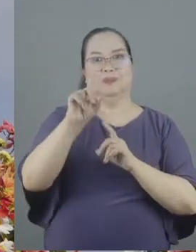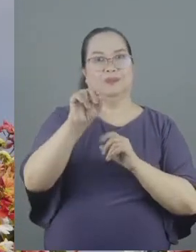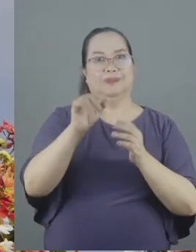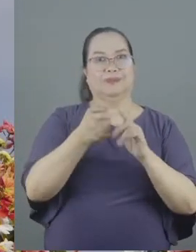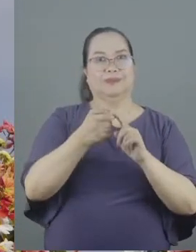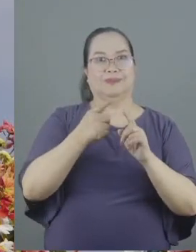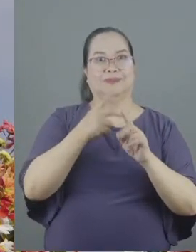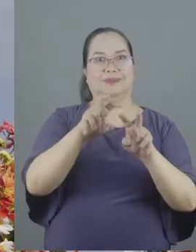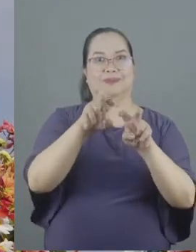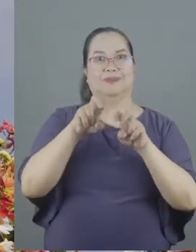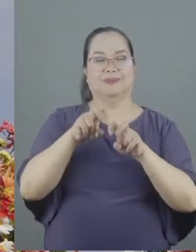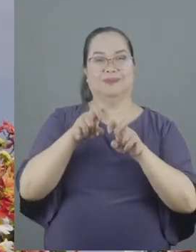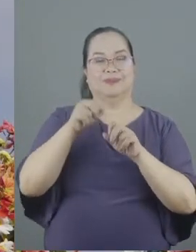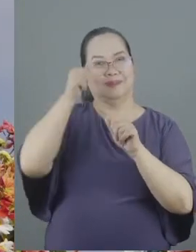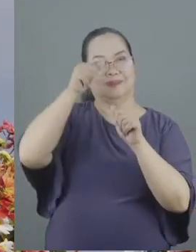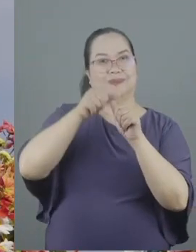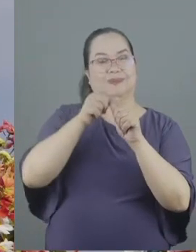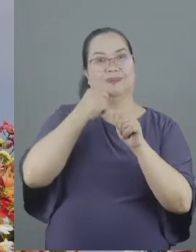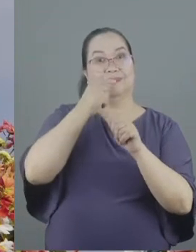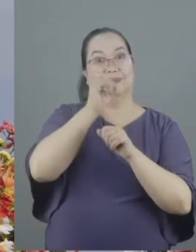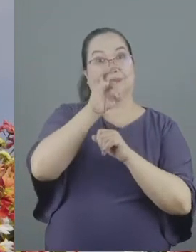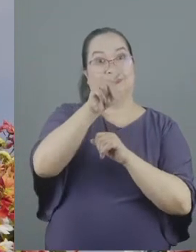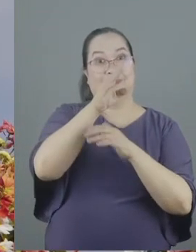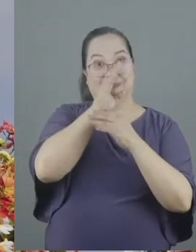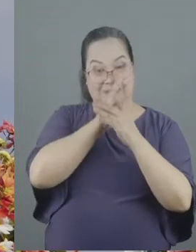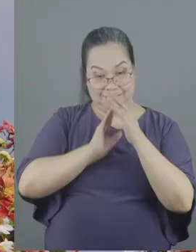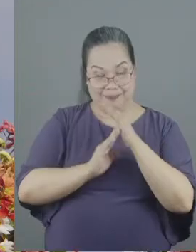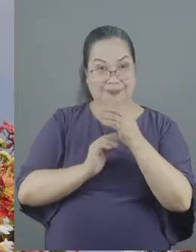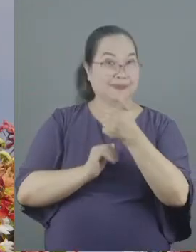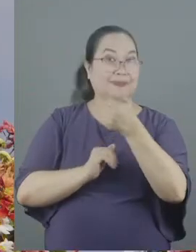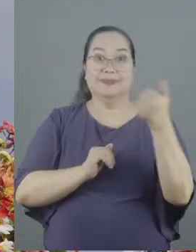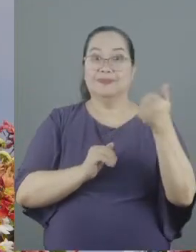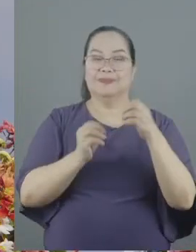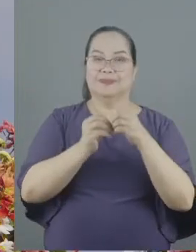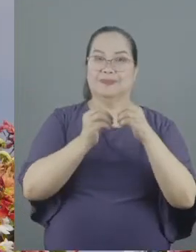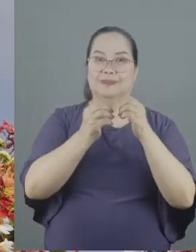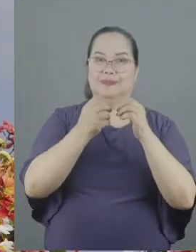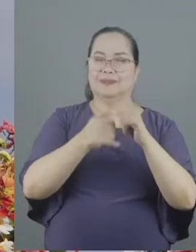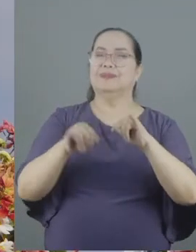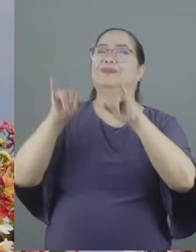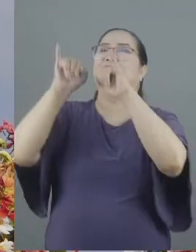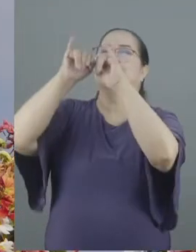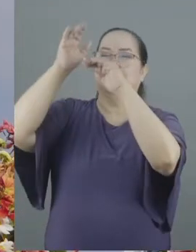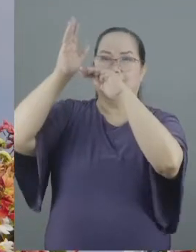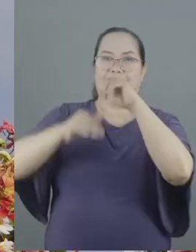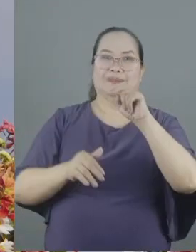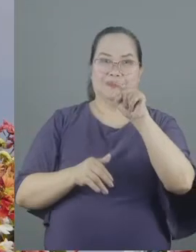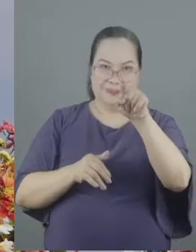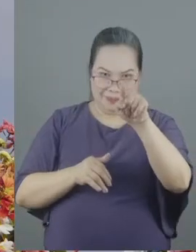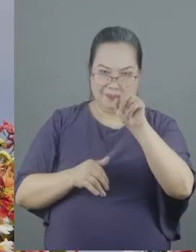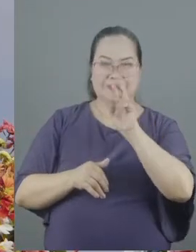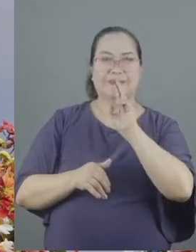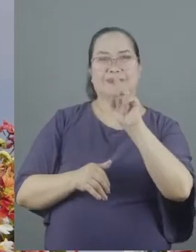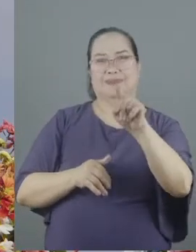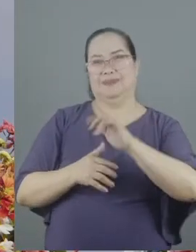selfish ambition or conceit but in humility count others more significant than yourselves